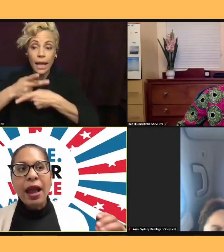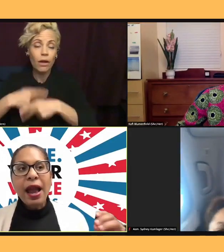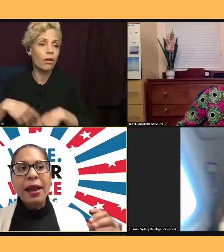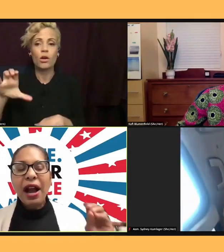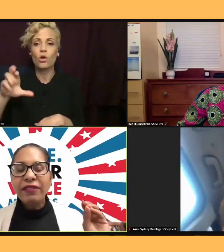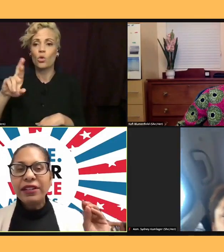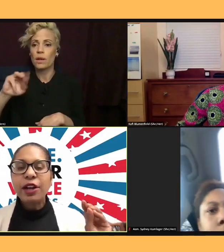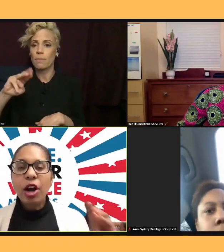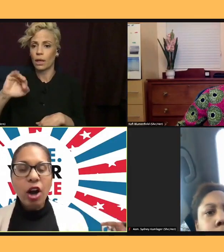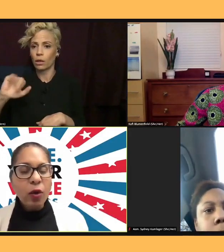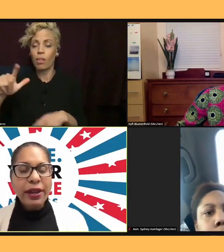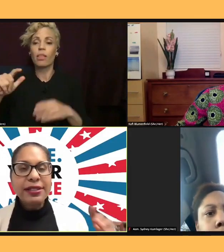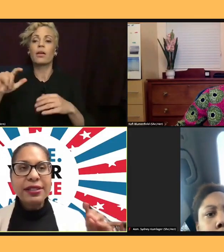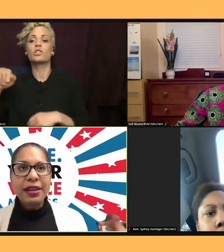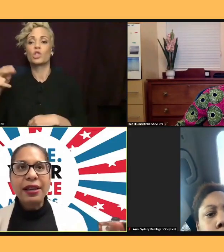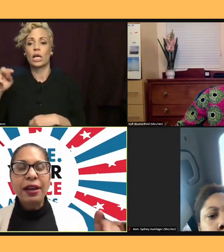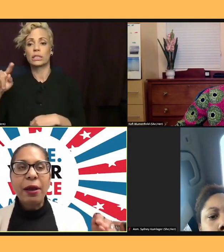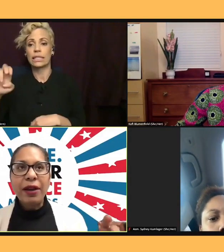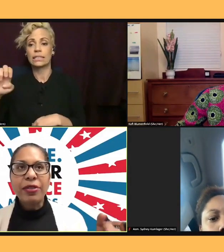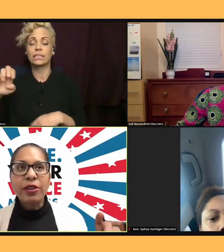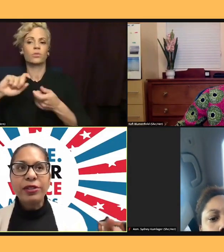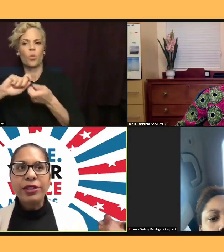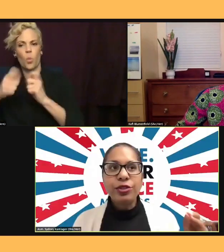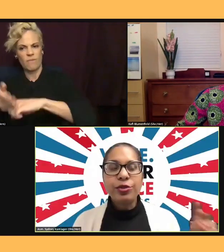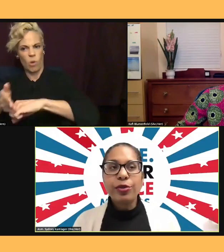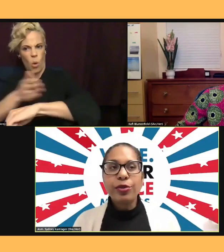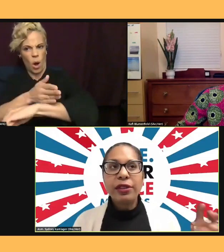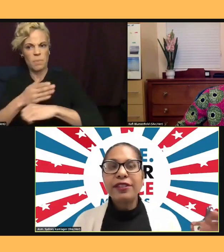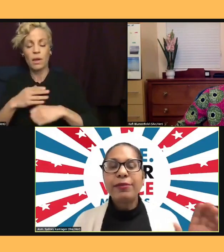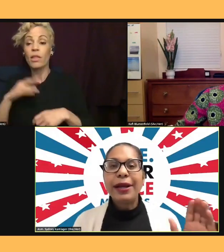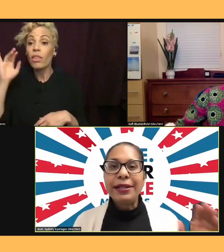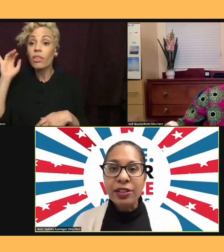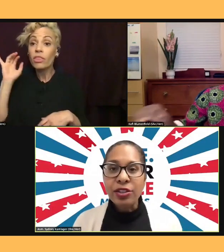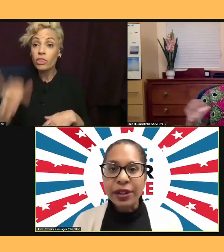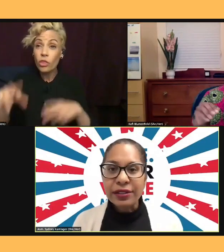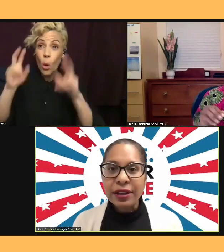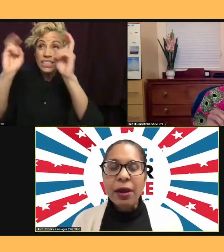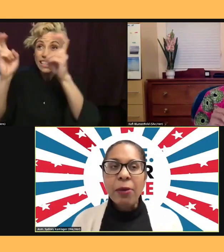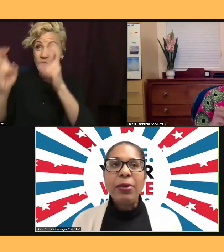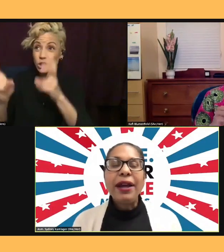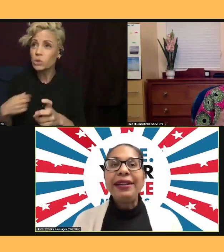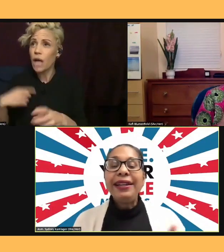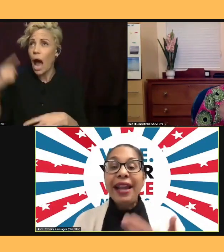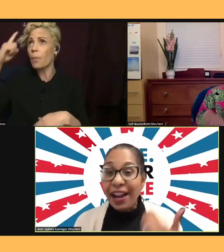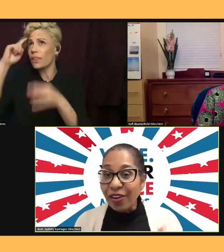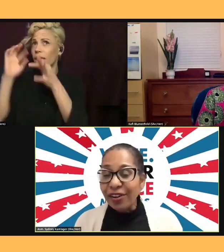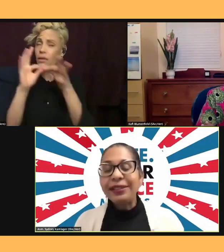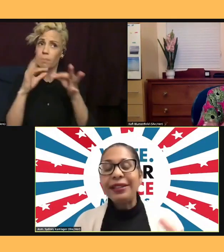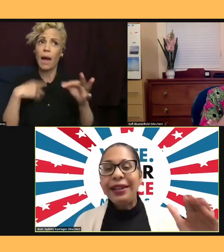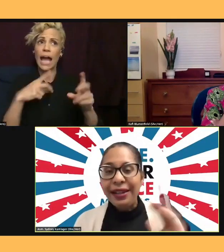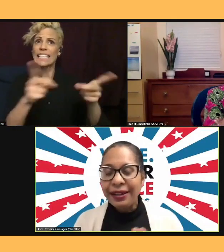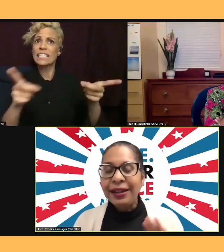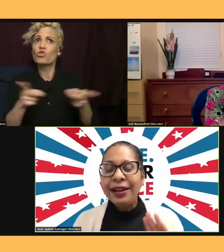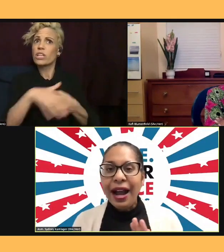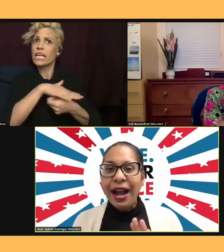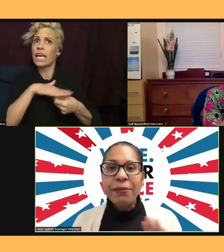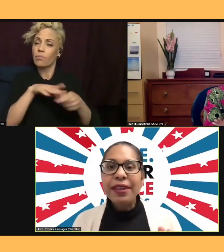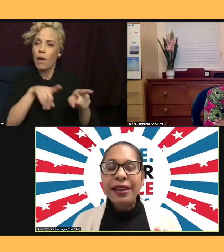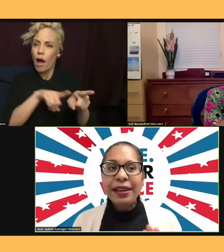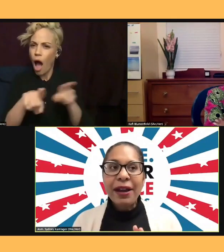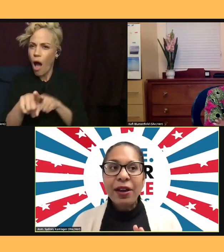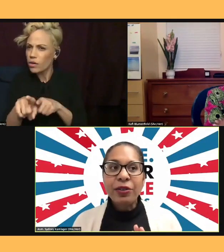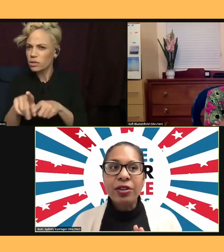always thinking about those issues through the lens of my district. But inherently, I'm thinking about